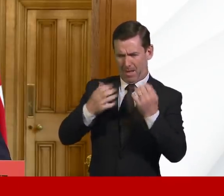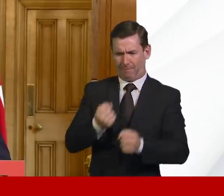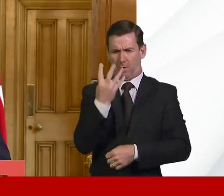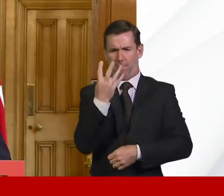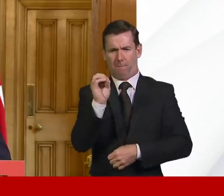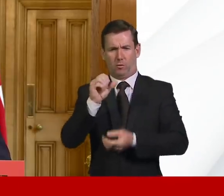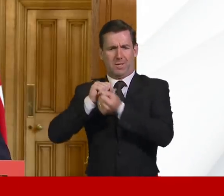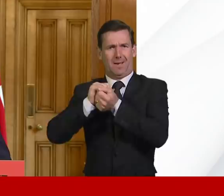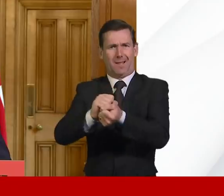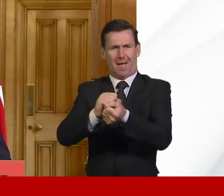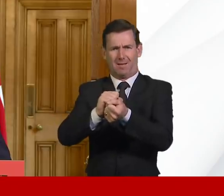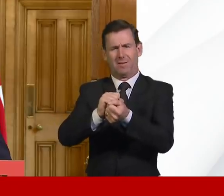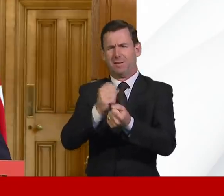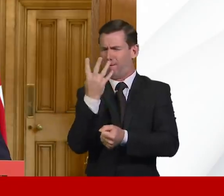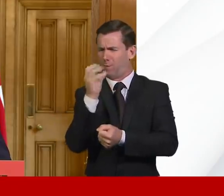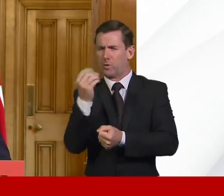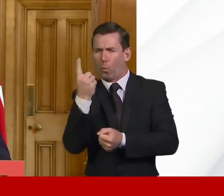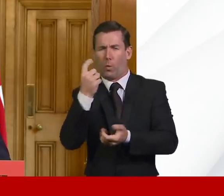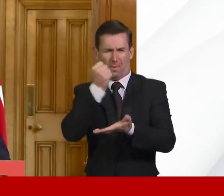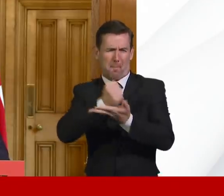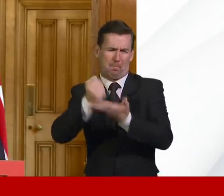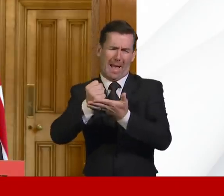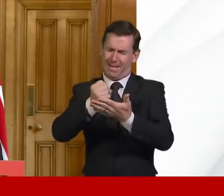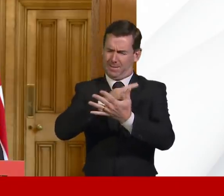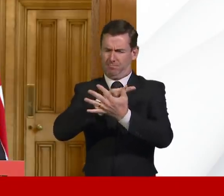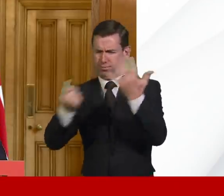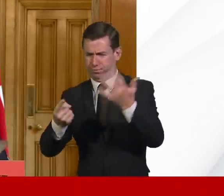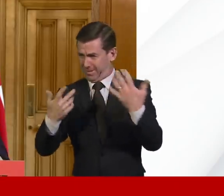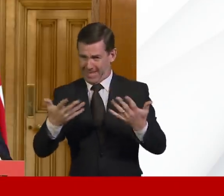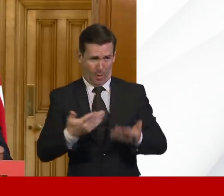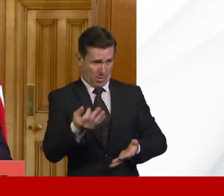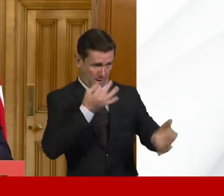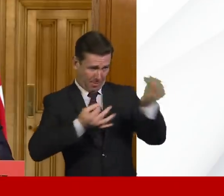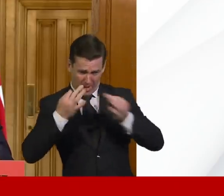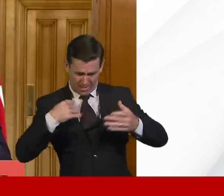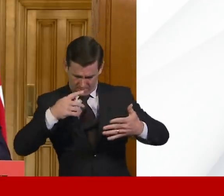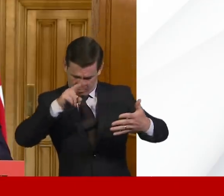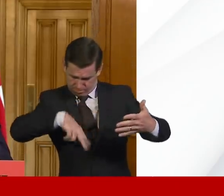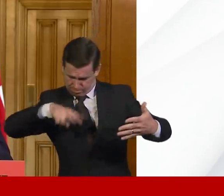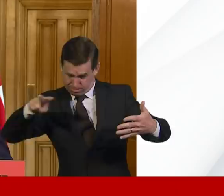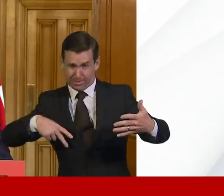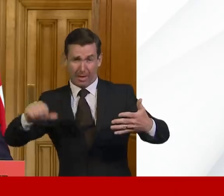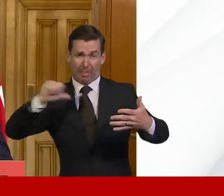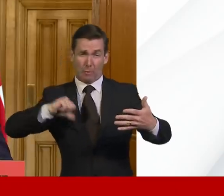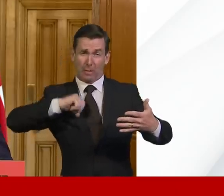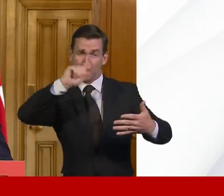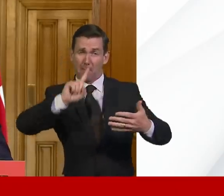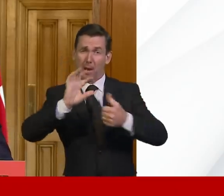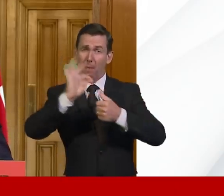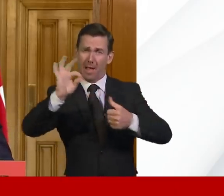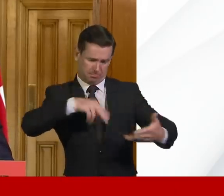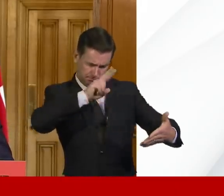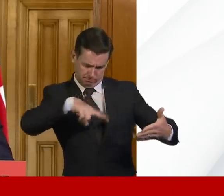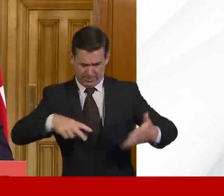including all of the high street banks, are processing thousands of applications. This week, I provided